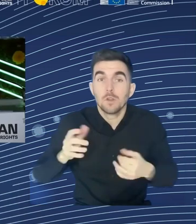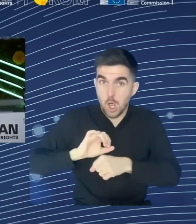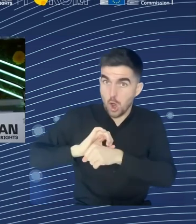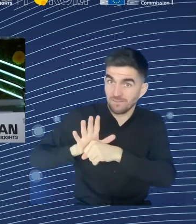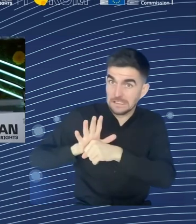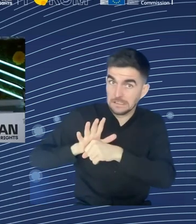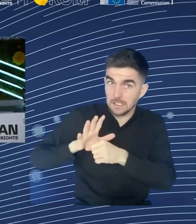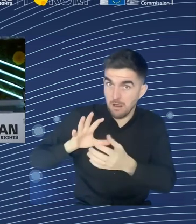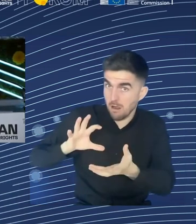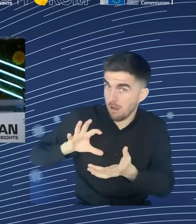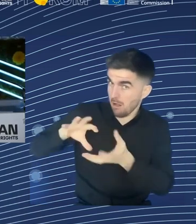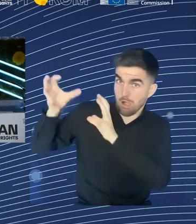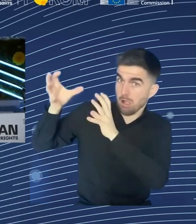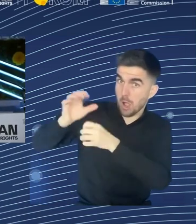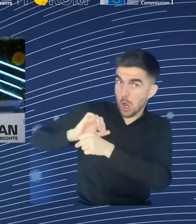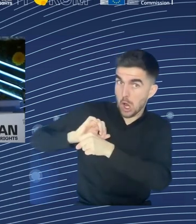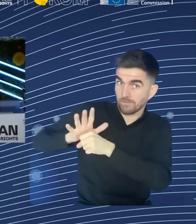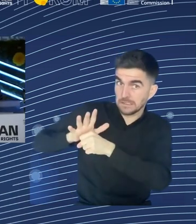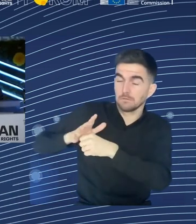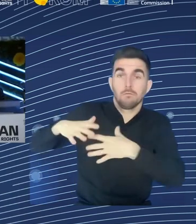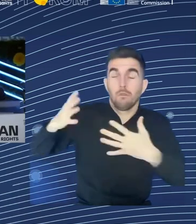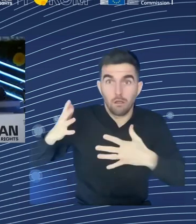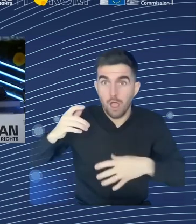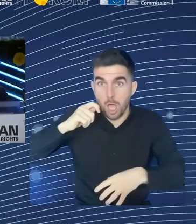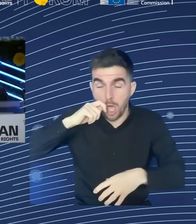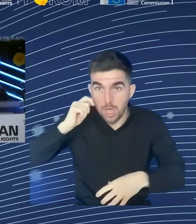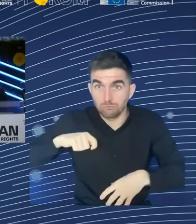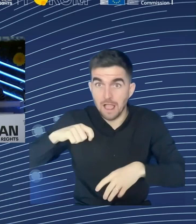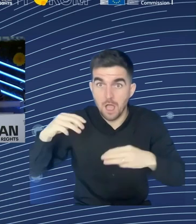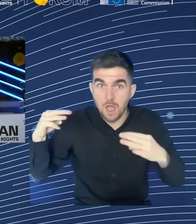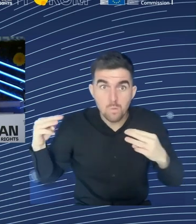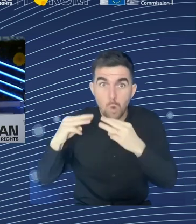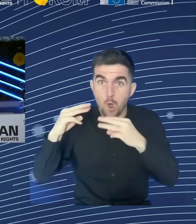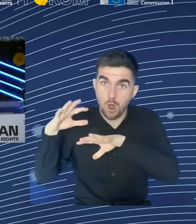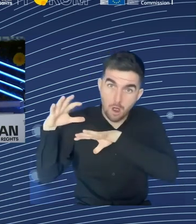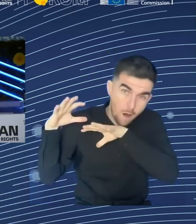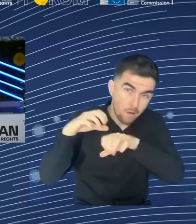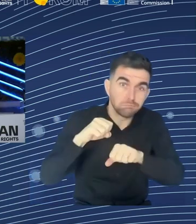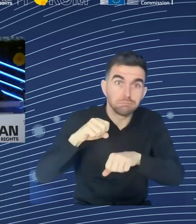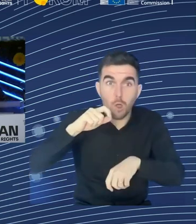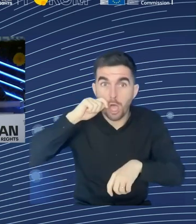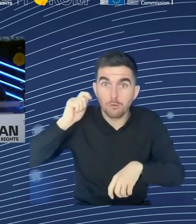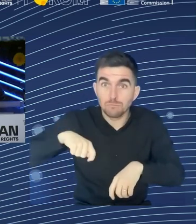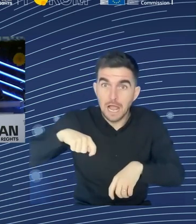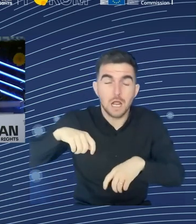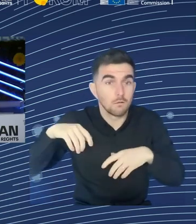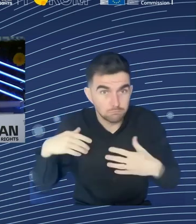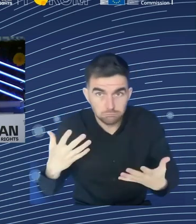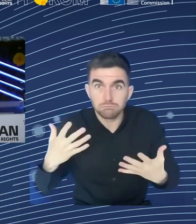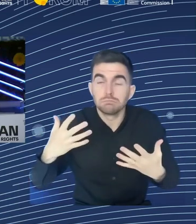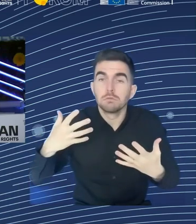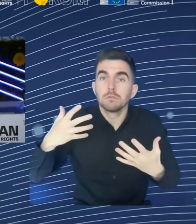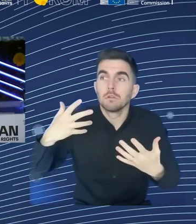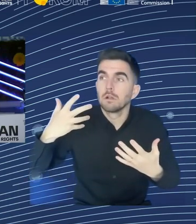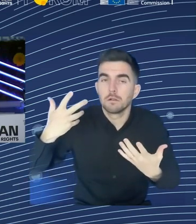we have seen last year that we still had GDP growth of three and a half percent. Now, since last quarter of last year, fourth quarter,